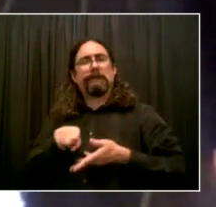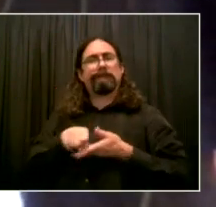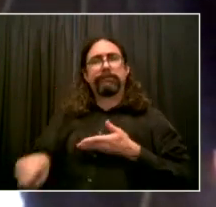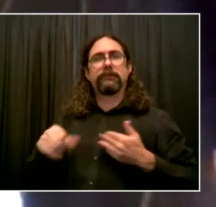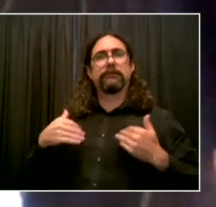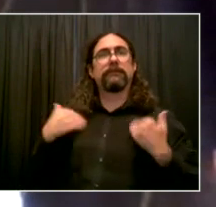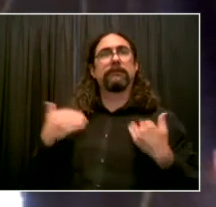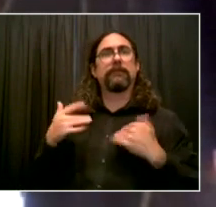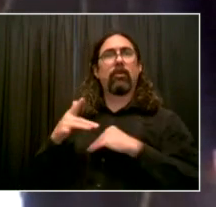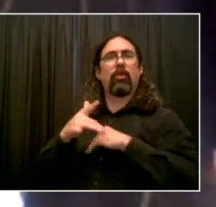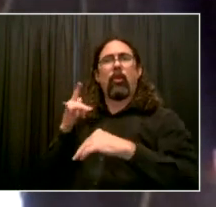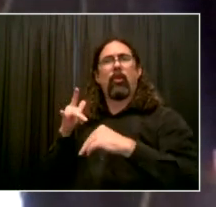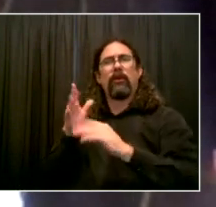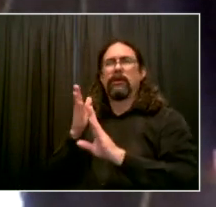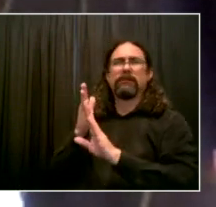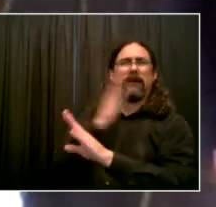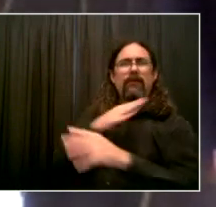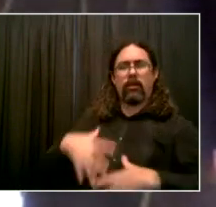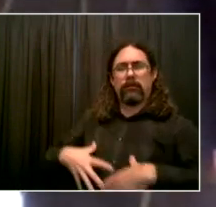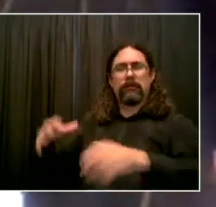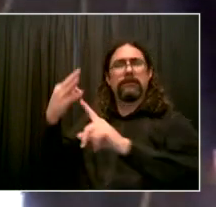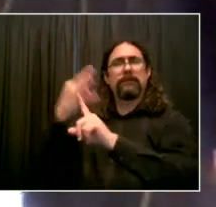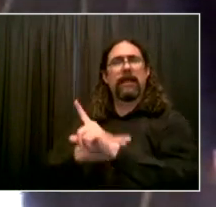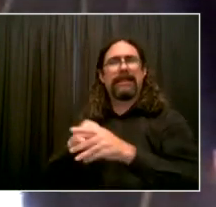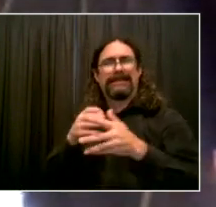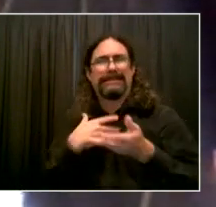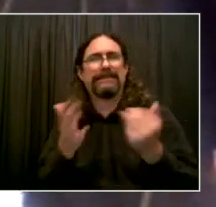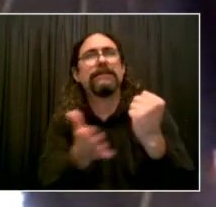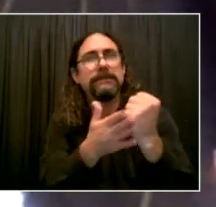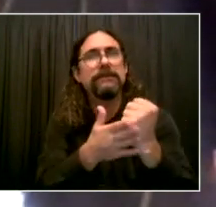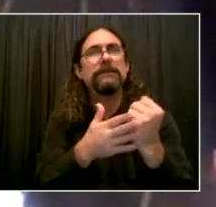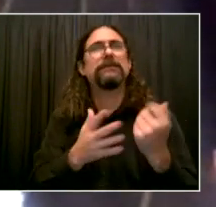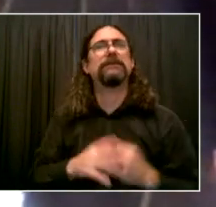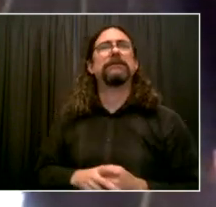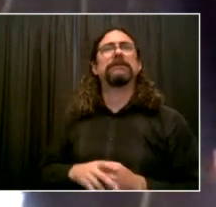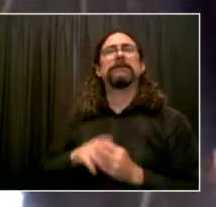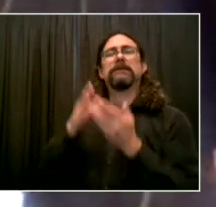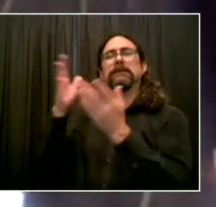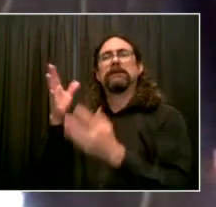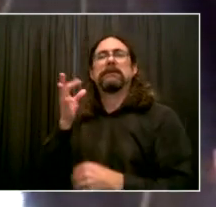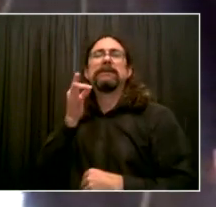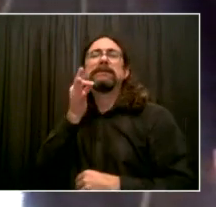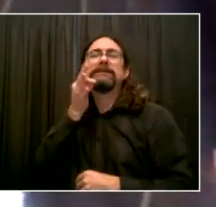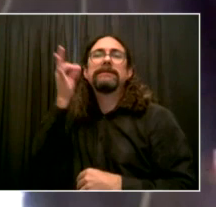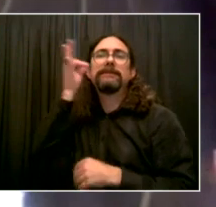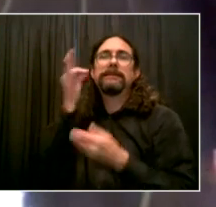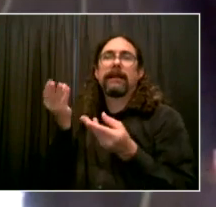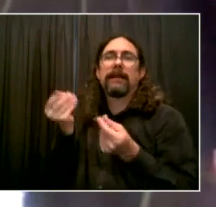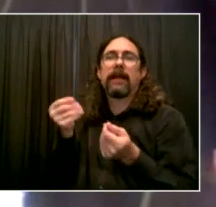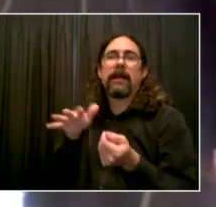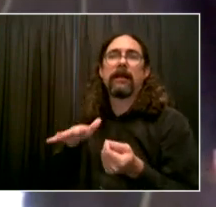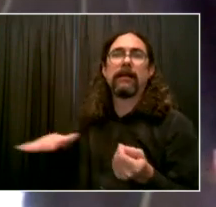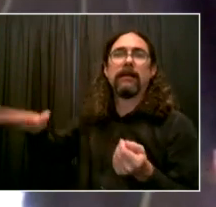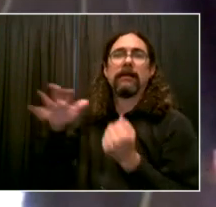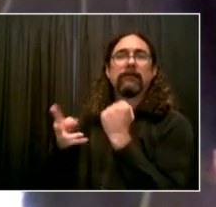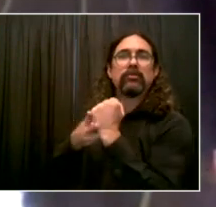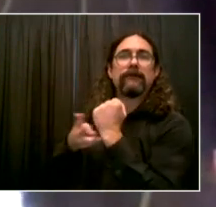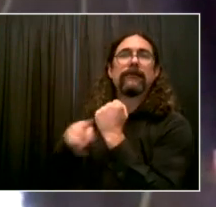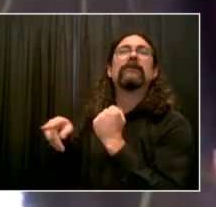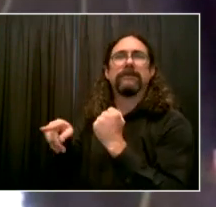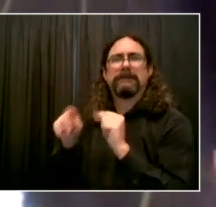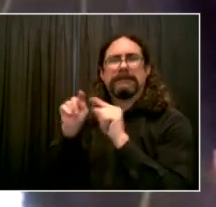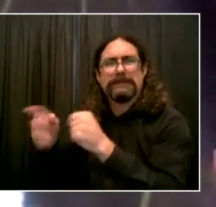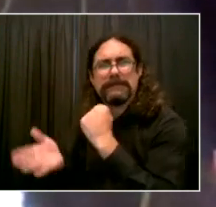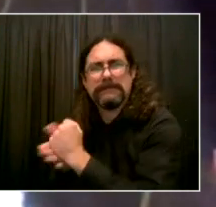elderly and the homebound. When COVID-19 hit my home state of Massachusetts, our governor asked us to leverage